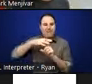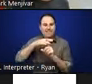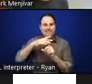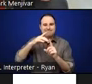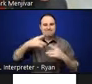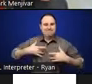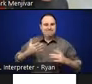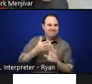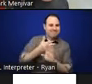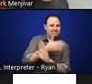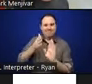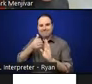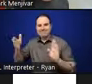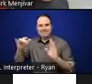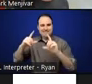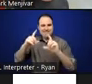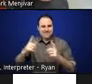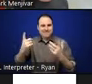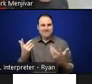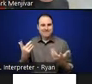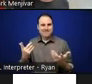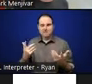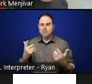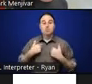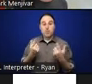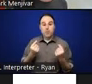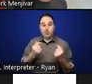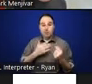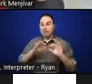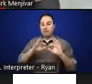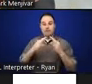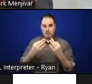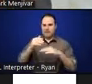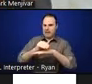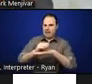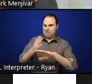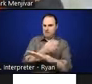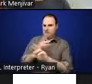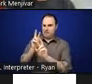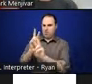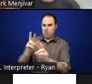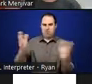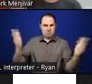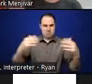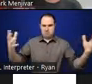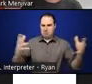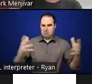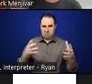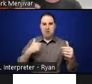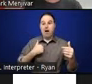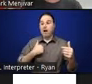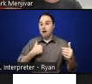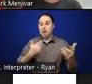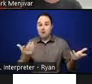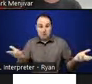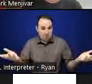did is the night before his funeral, I pulled my family together along with some friends and invited them to write directly onto the pages of